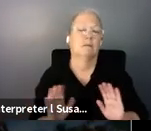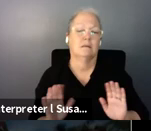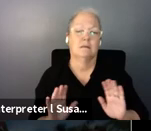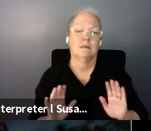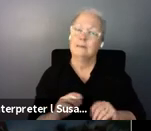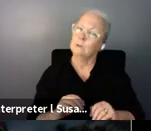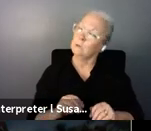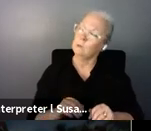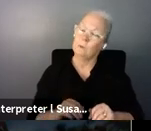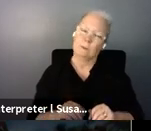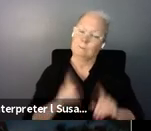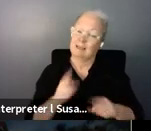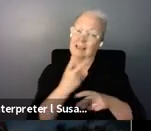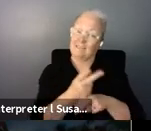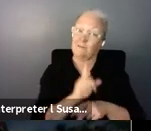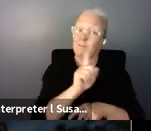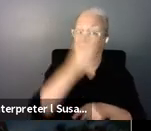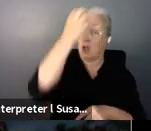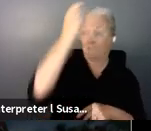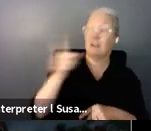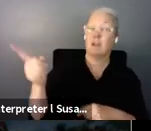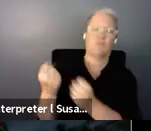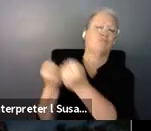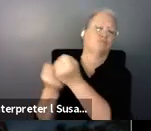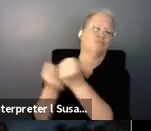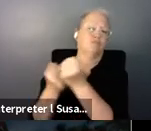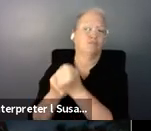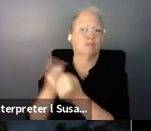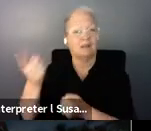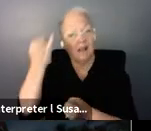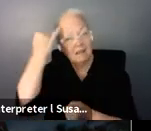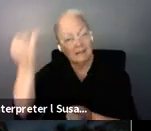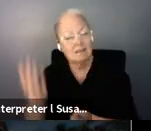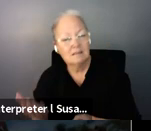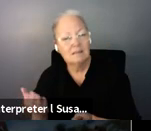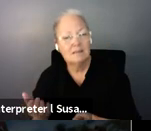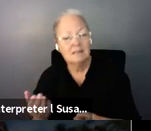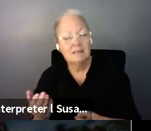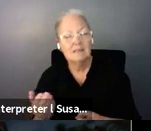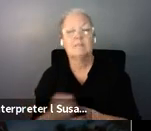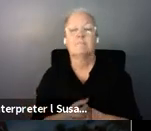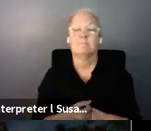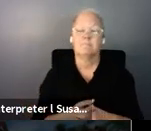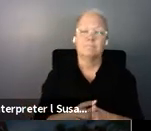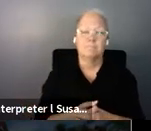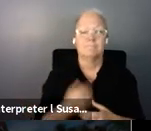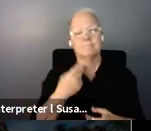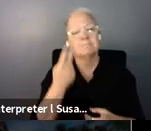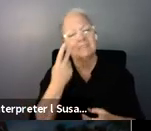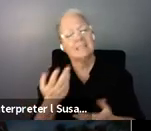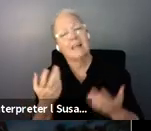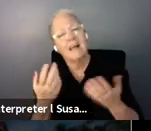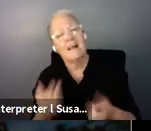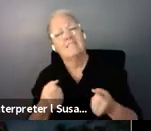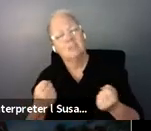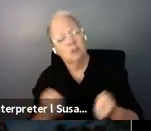so it's not to say that service transformation is fraught actually with challenges in terms of making